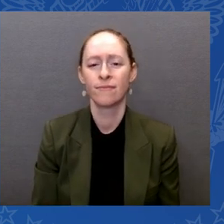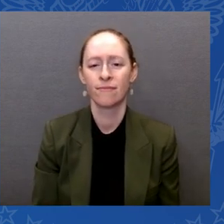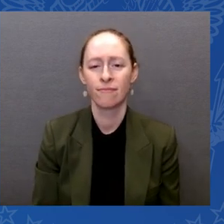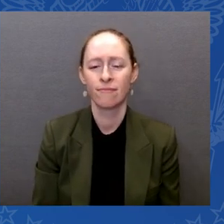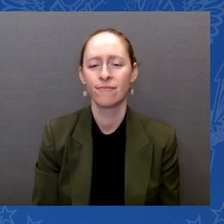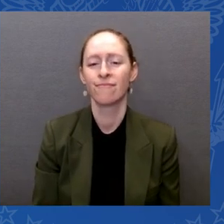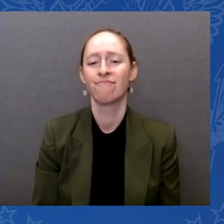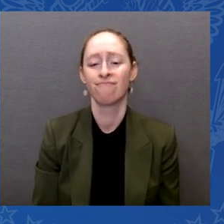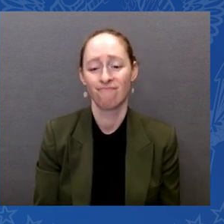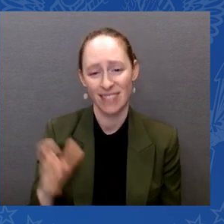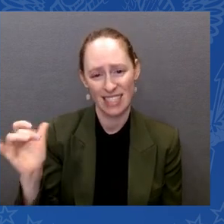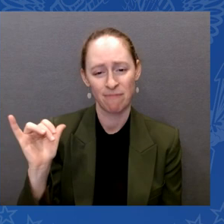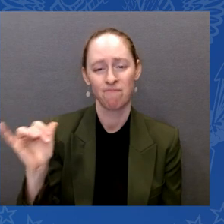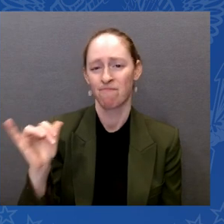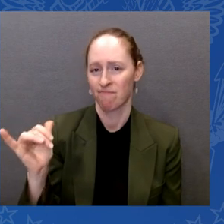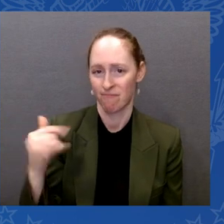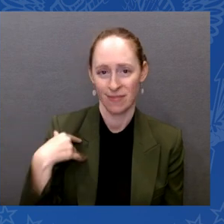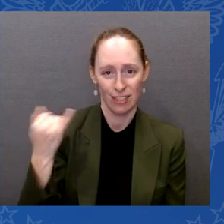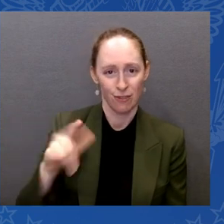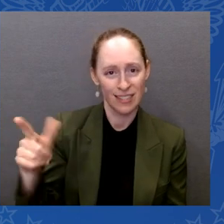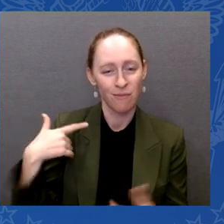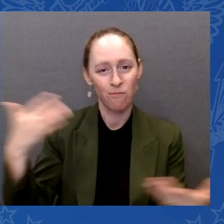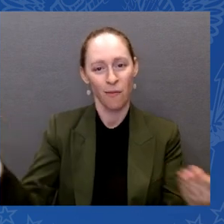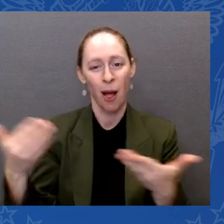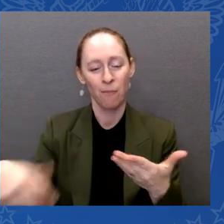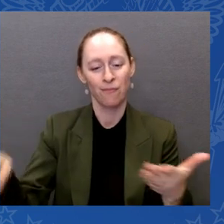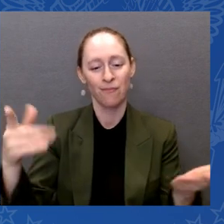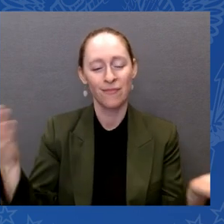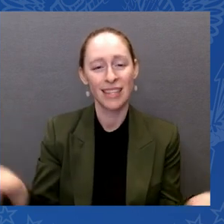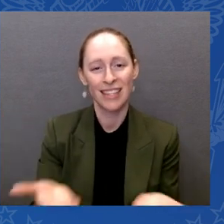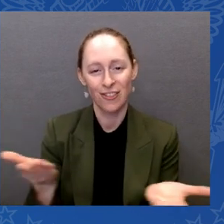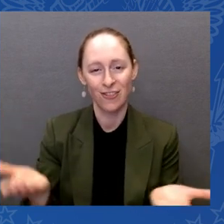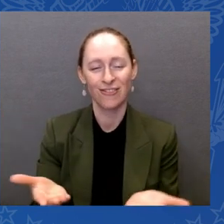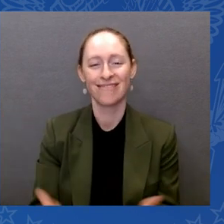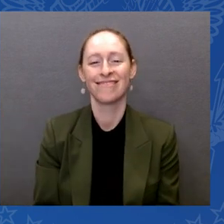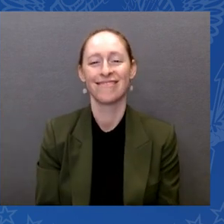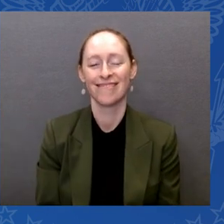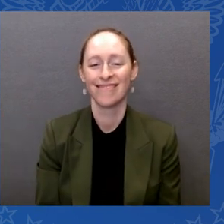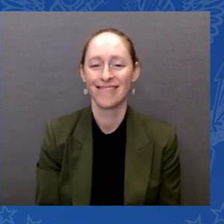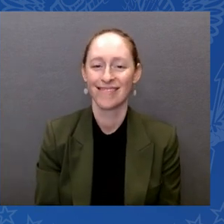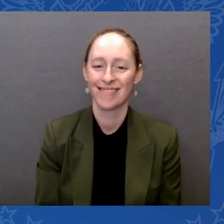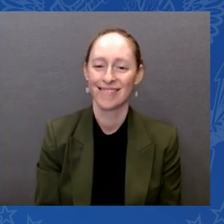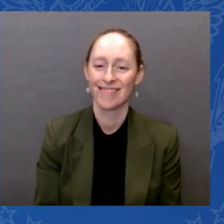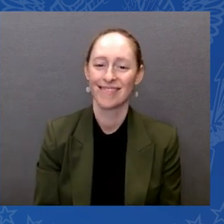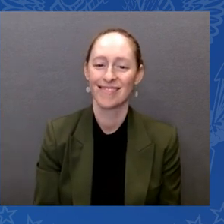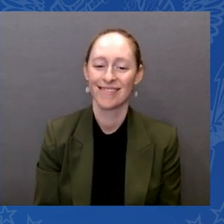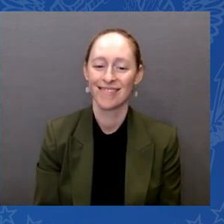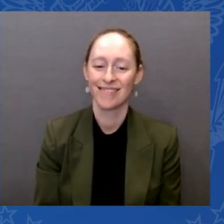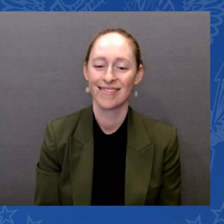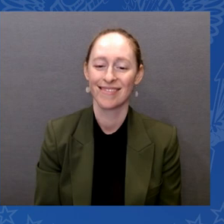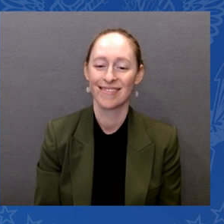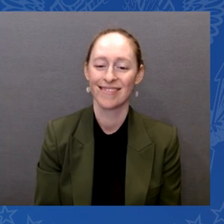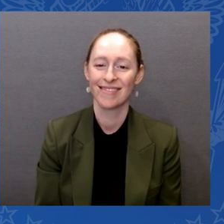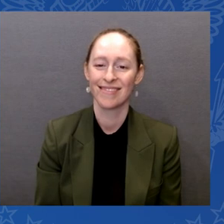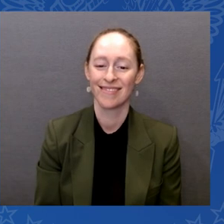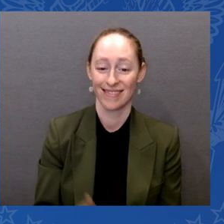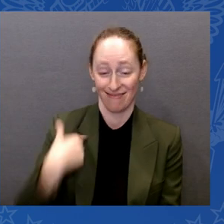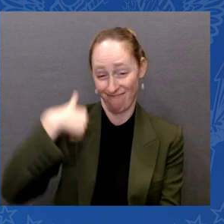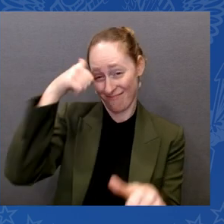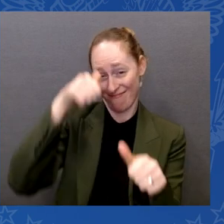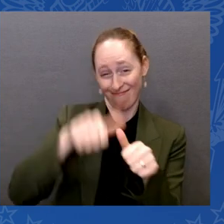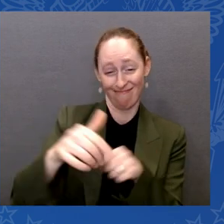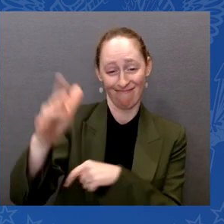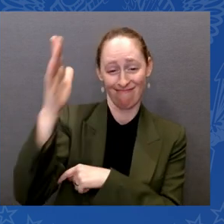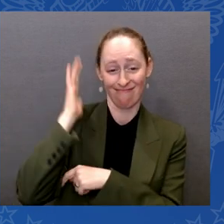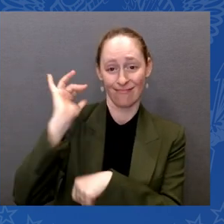every time she stands up and speaks, I think about this is a woman who didn't want to be involved in public life and speaking. I wonder what in